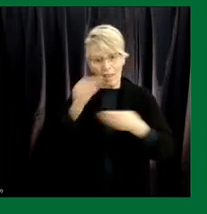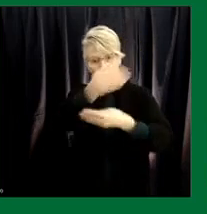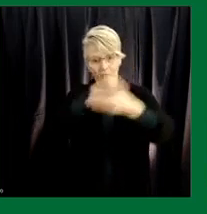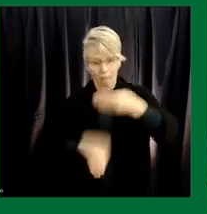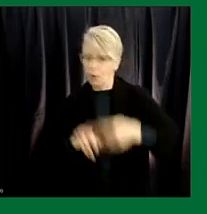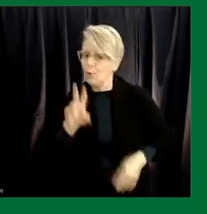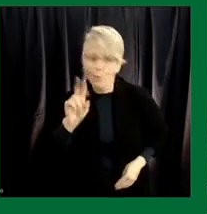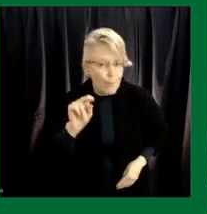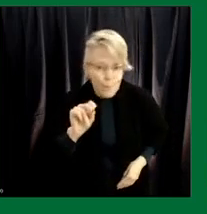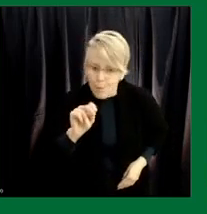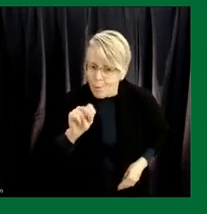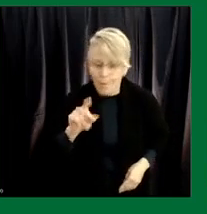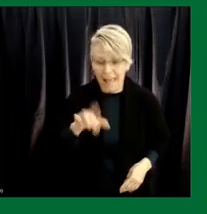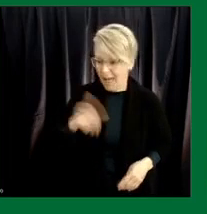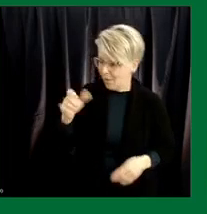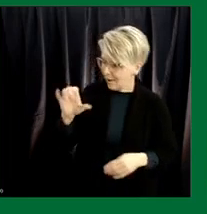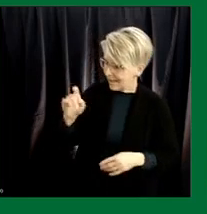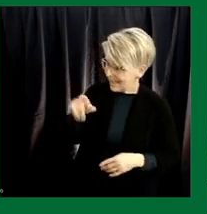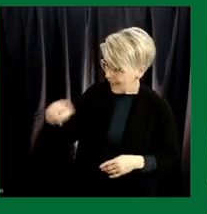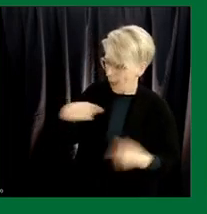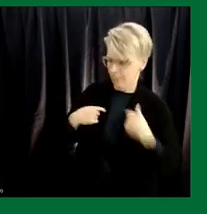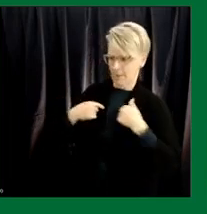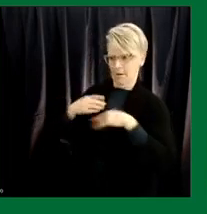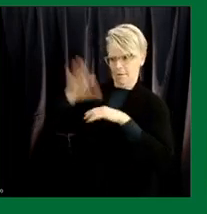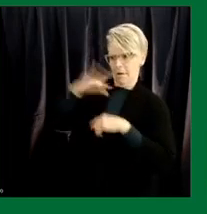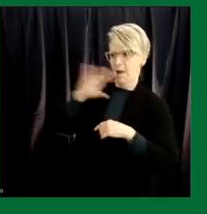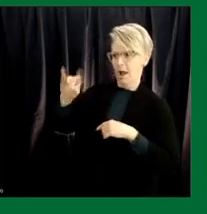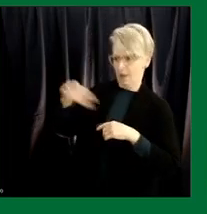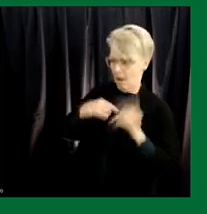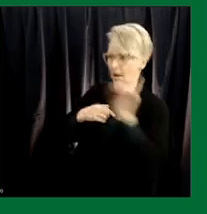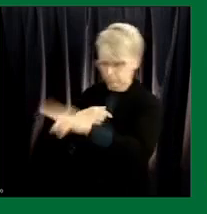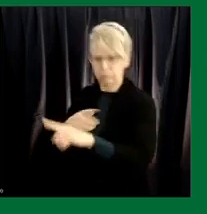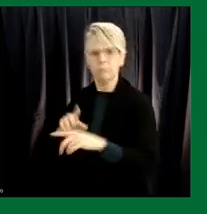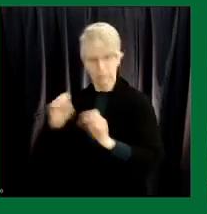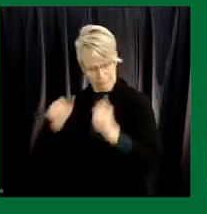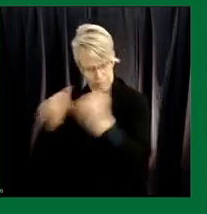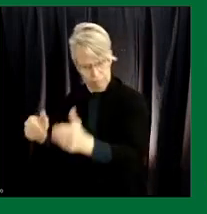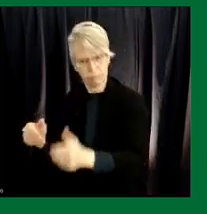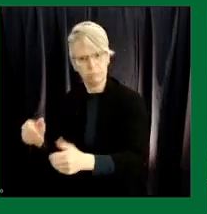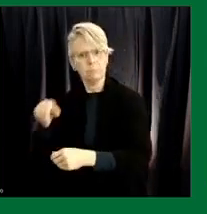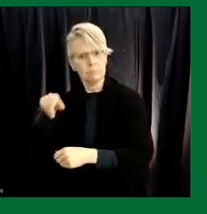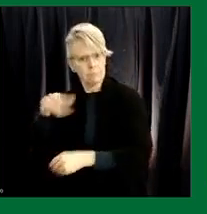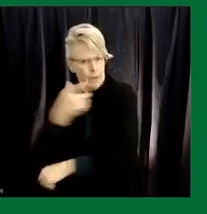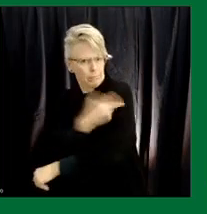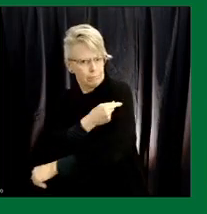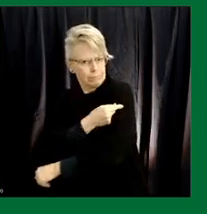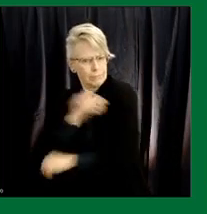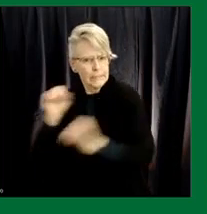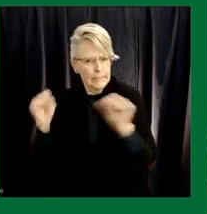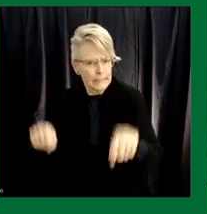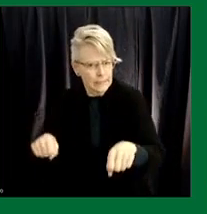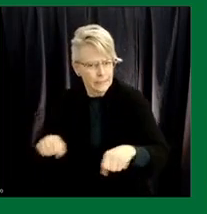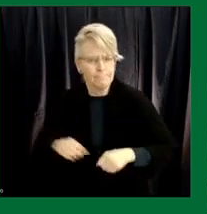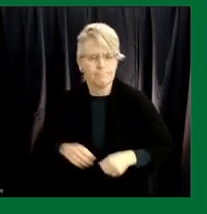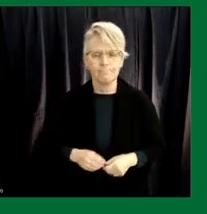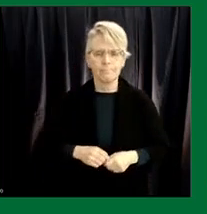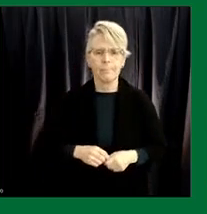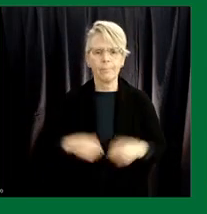eligible once you are eligible based on your age group so and you know